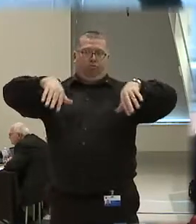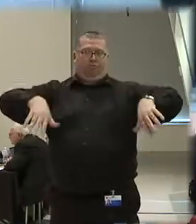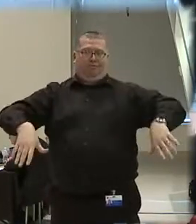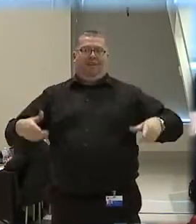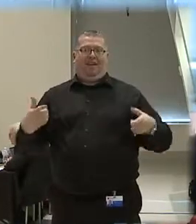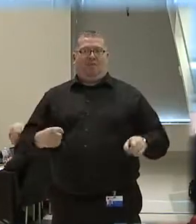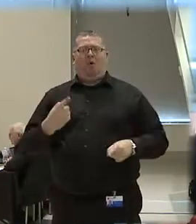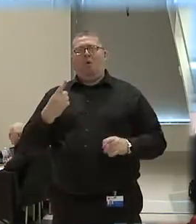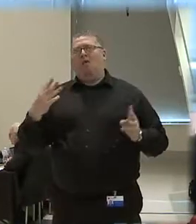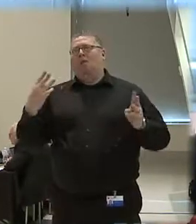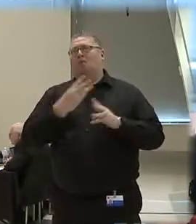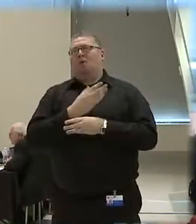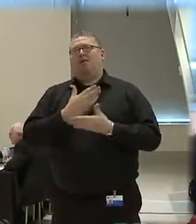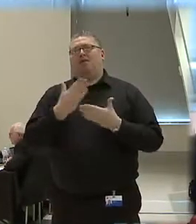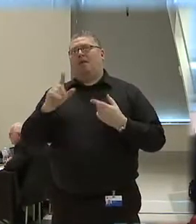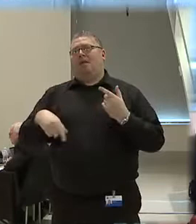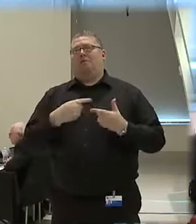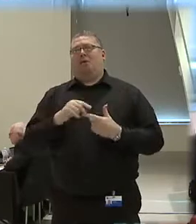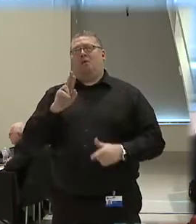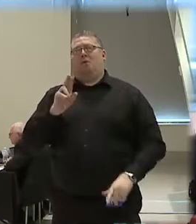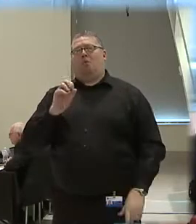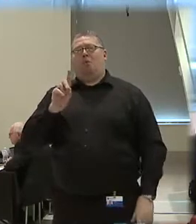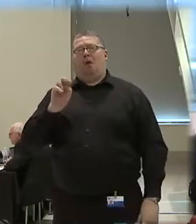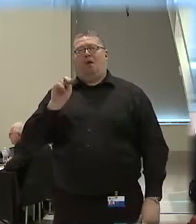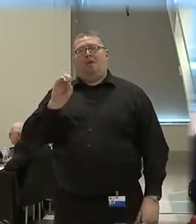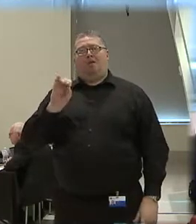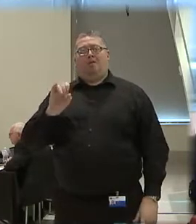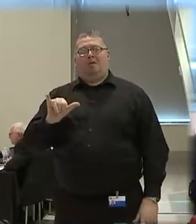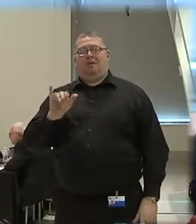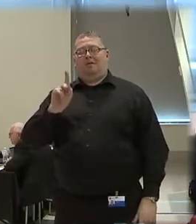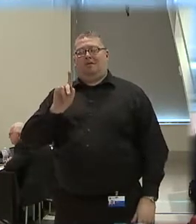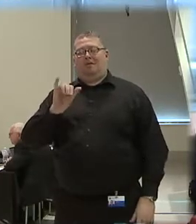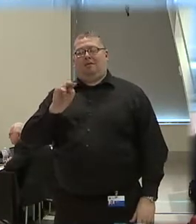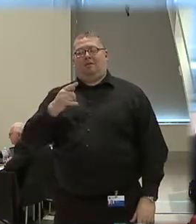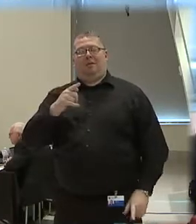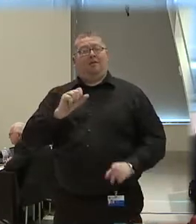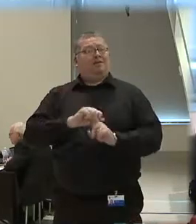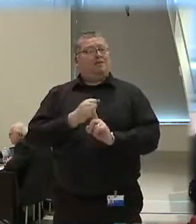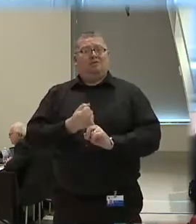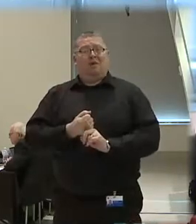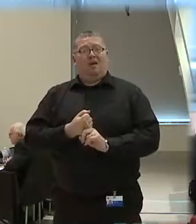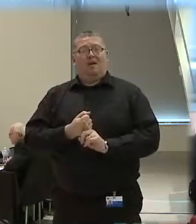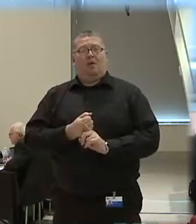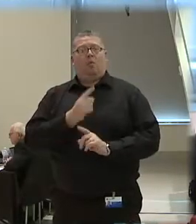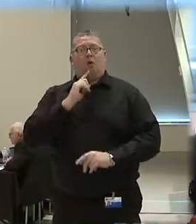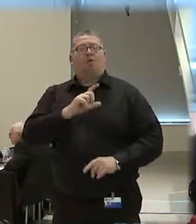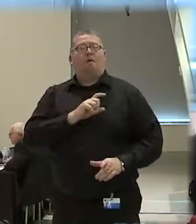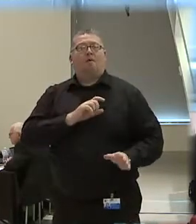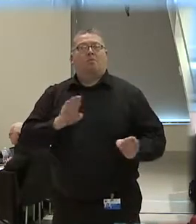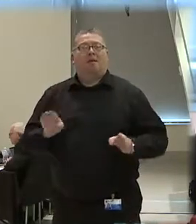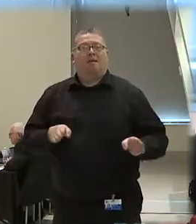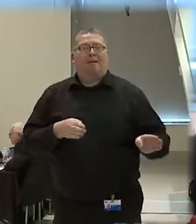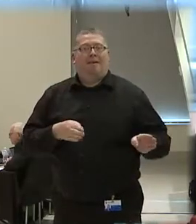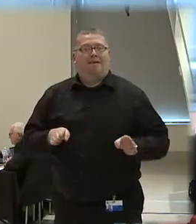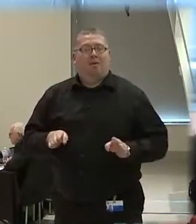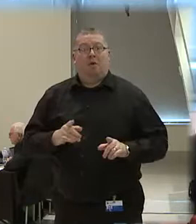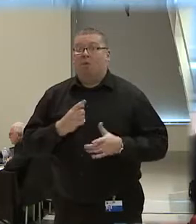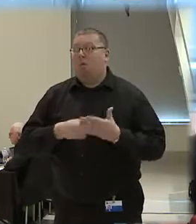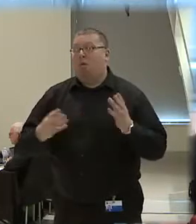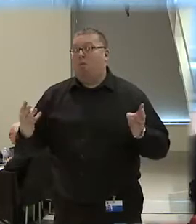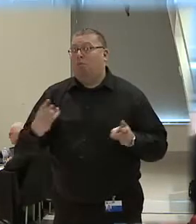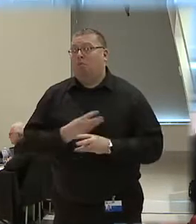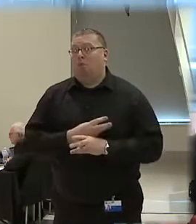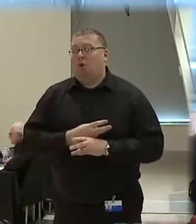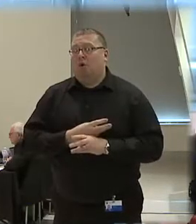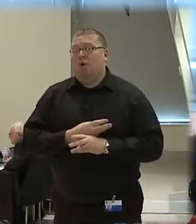One of the worst things about the Rodney King incident was the officers' behavior. But what really was worse was